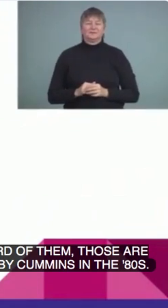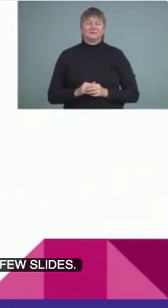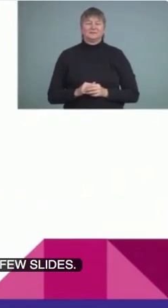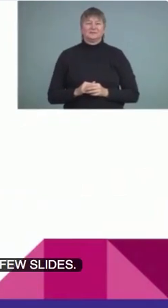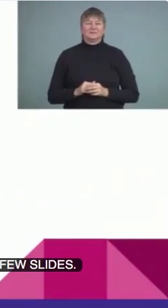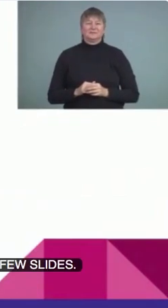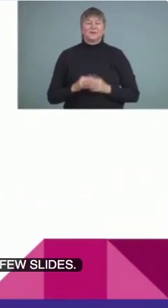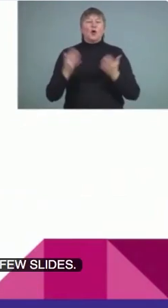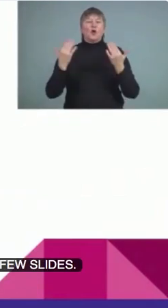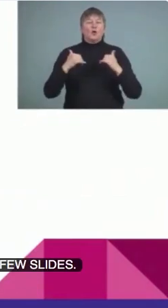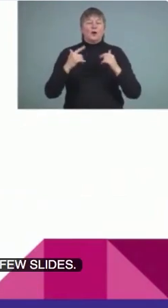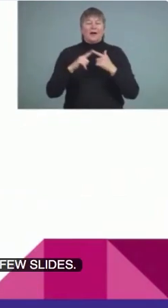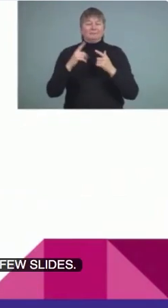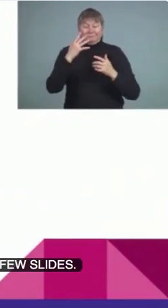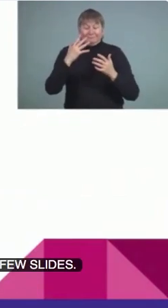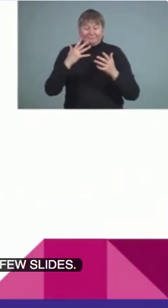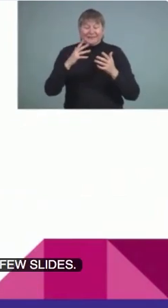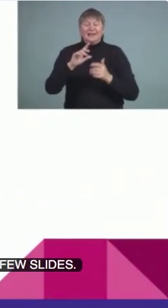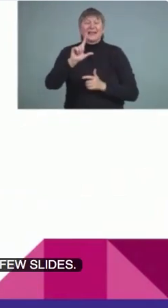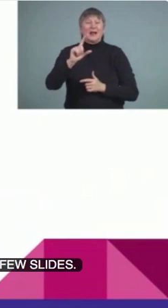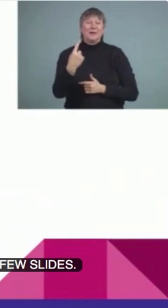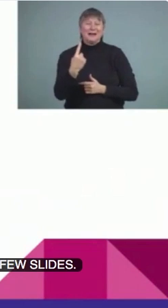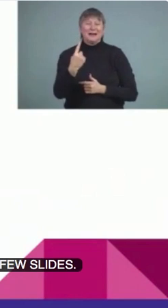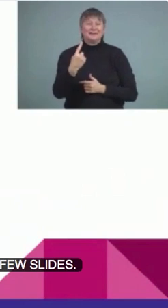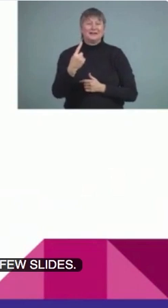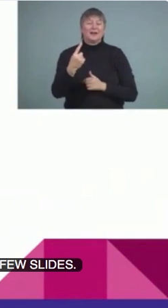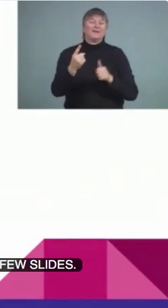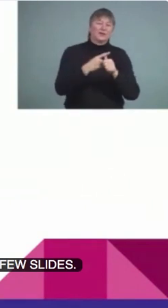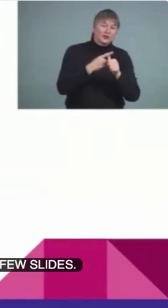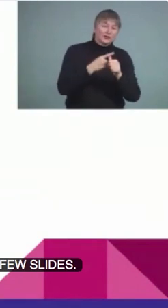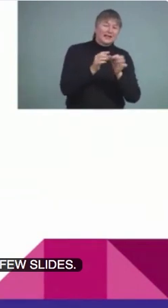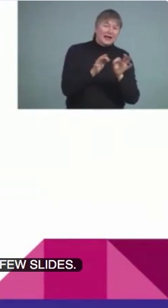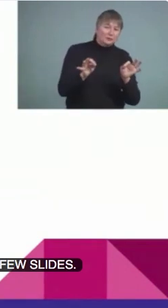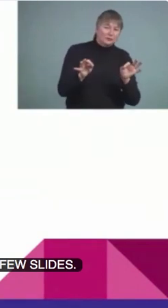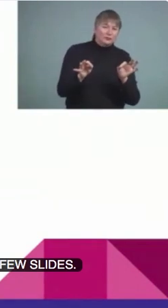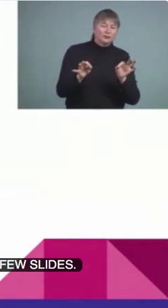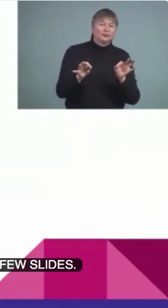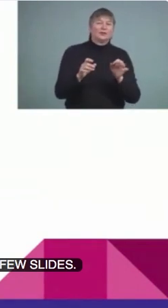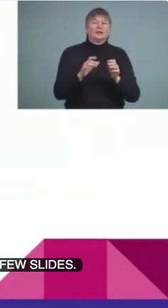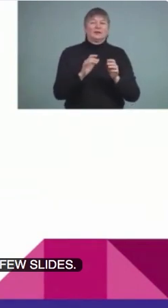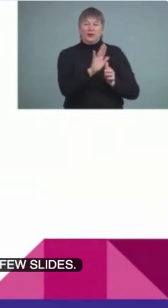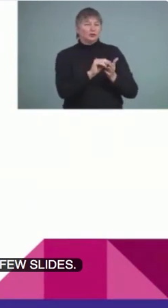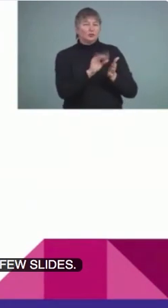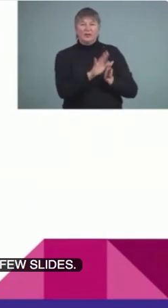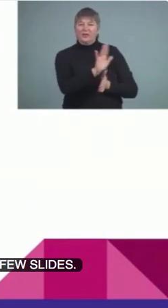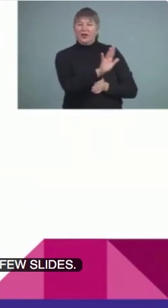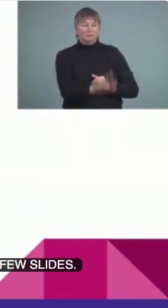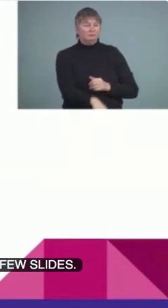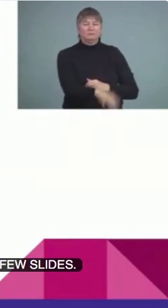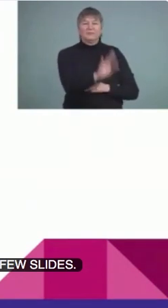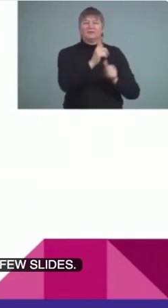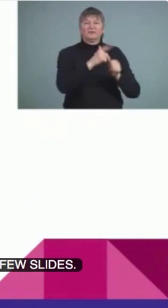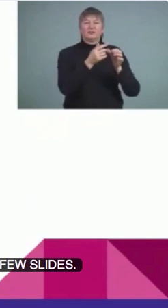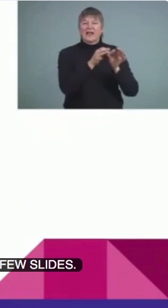Oh and I'm doing L1 is the first language um of students so that would be their native language